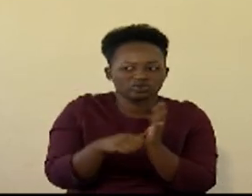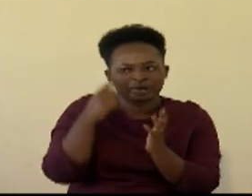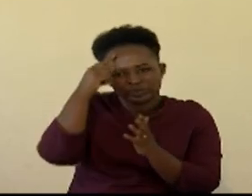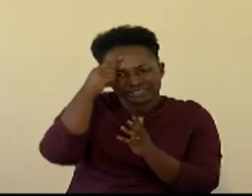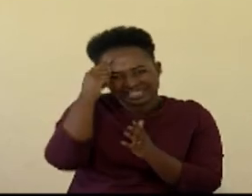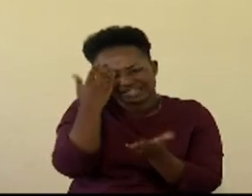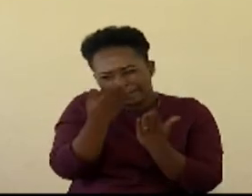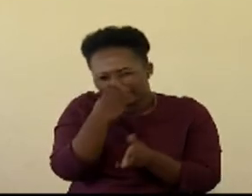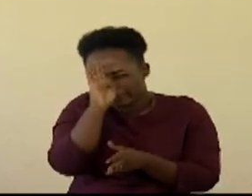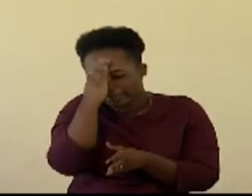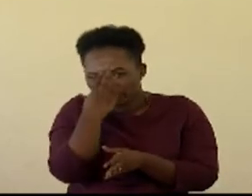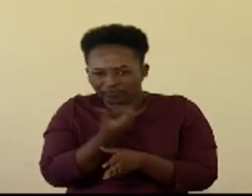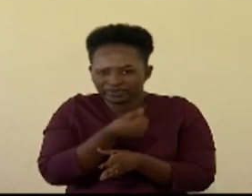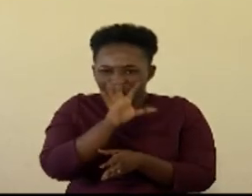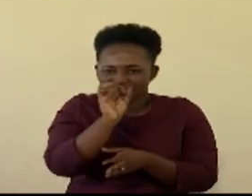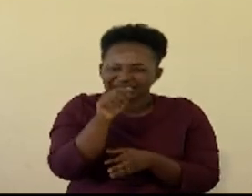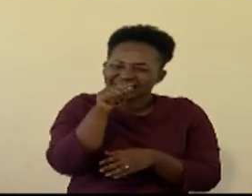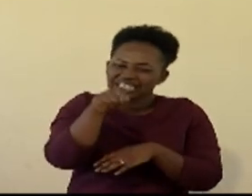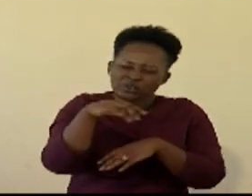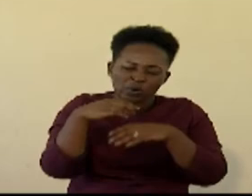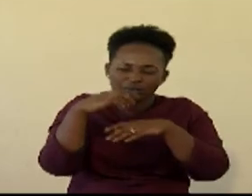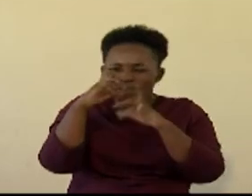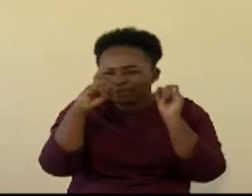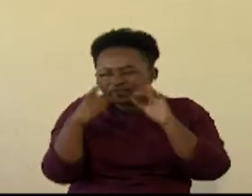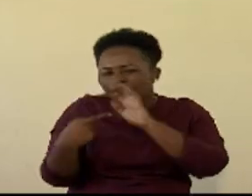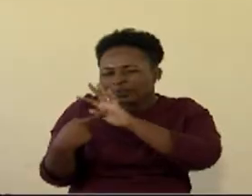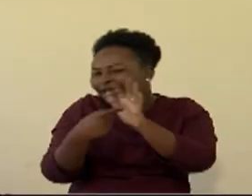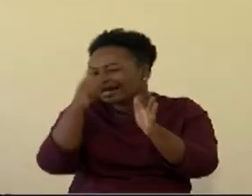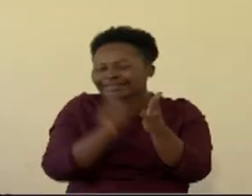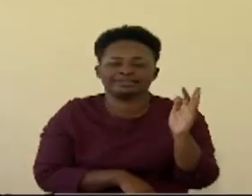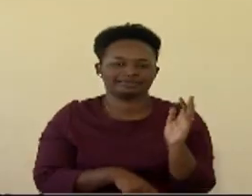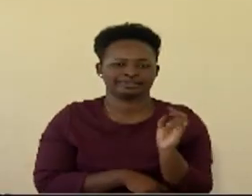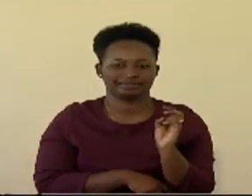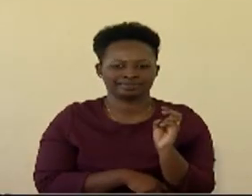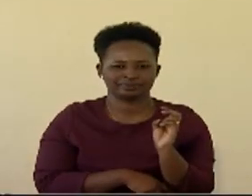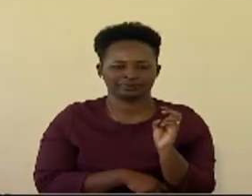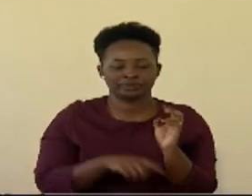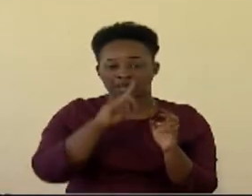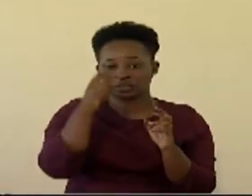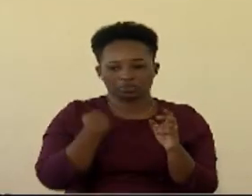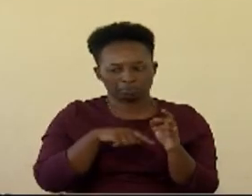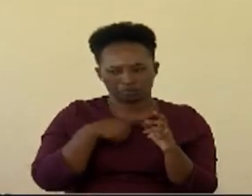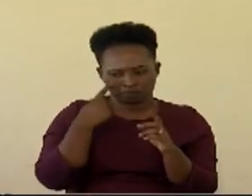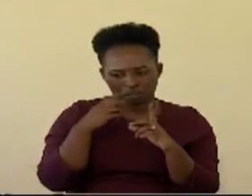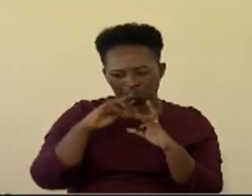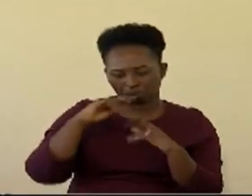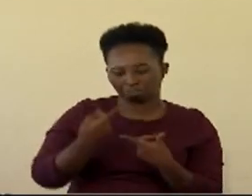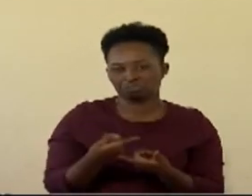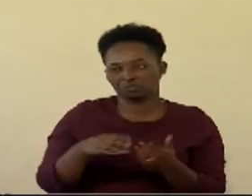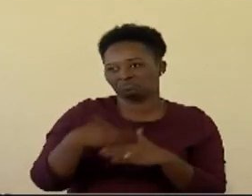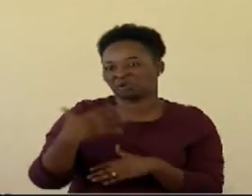any kind of things, what type of tissues do they show you on the pictures? Do you just get the results and then walk away?